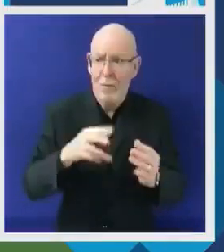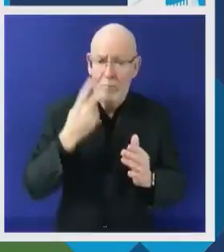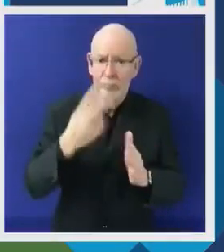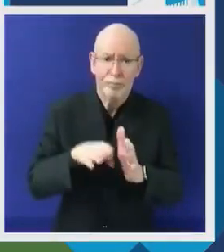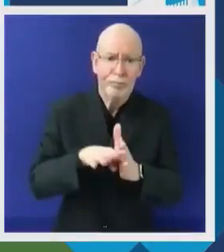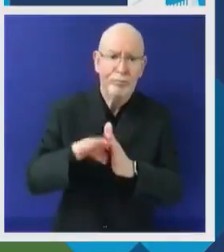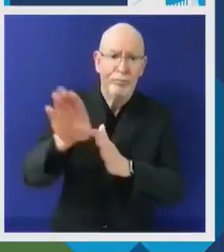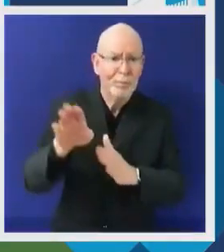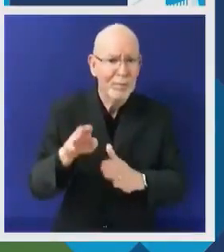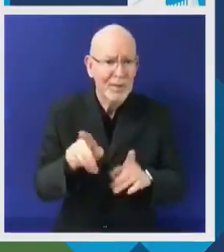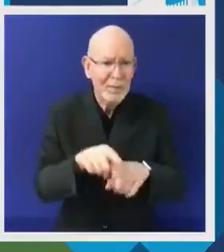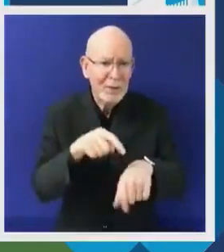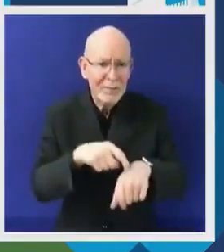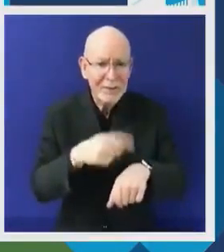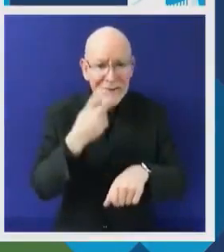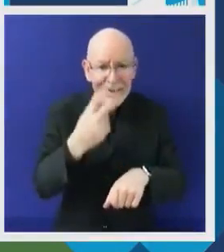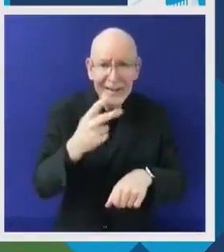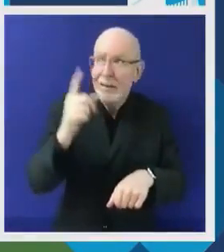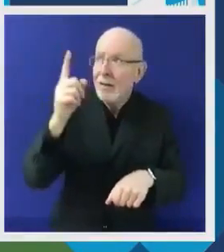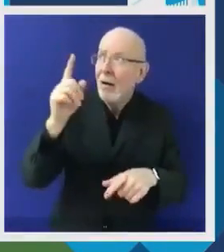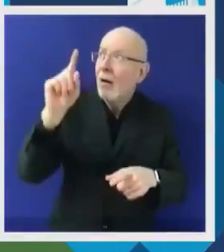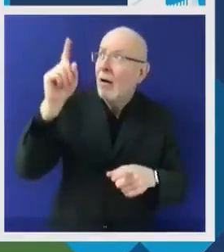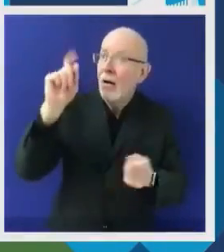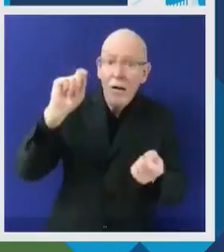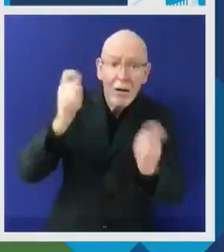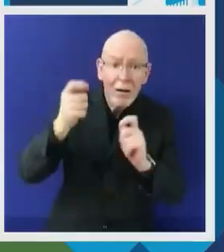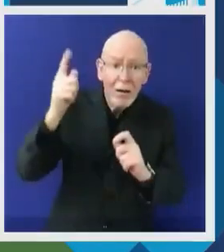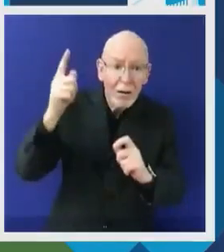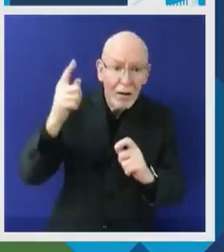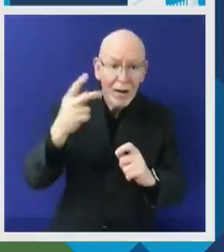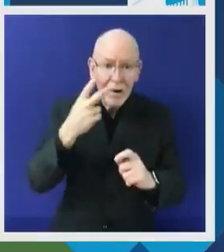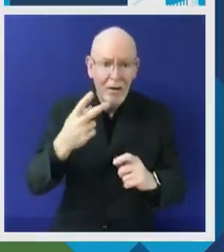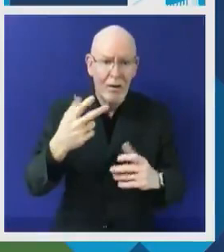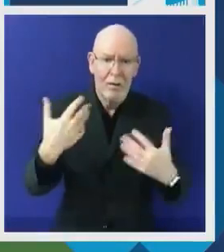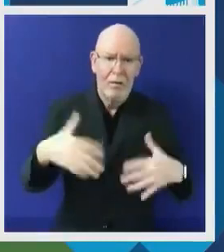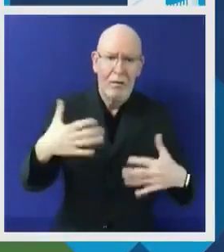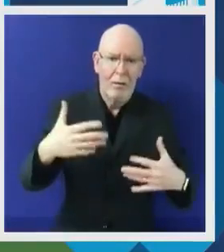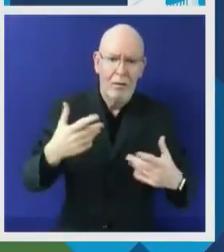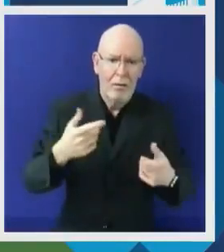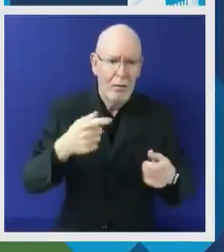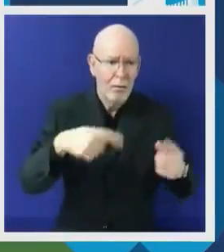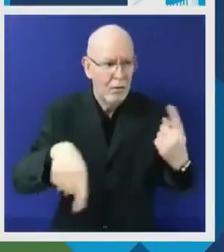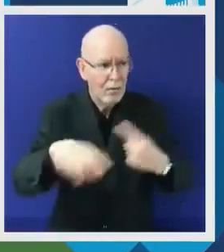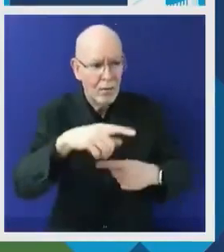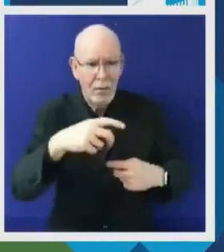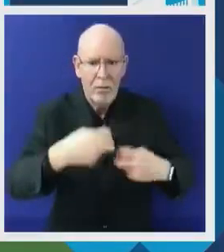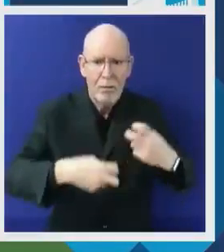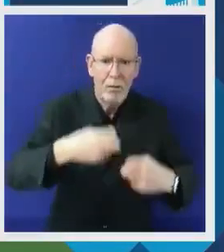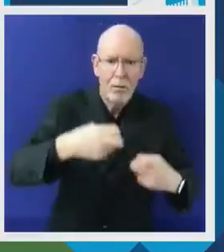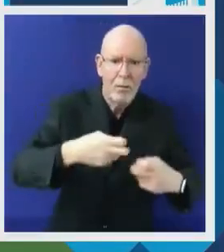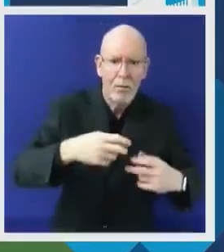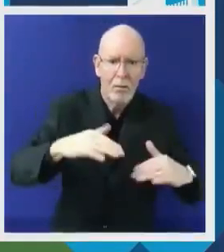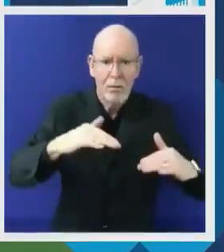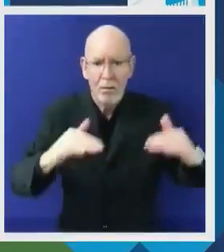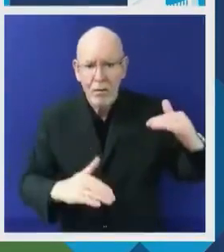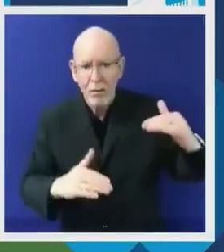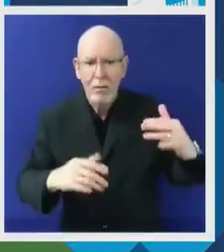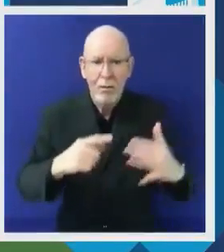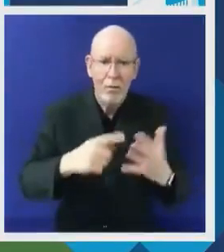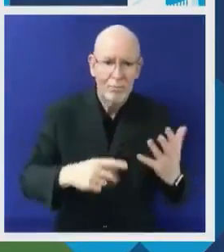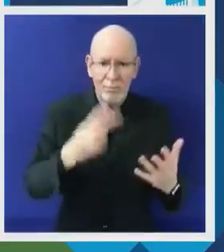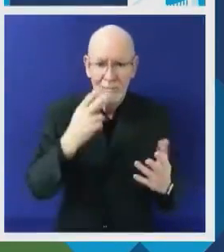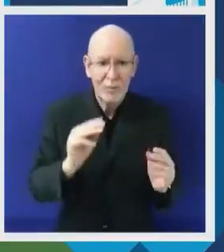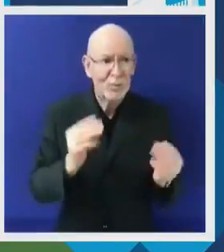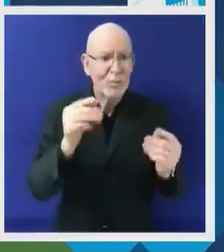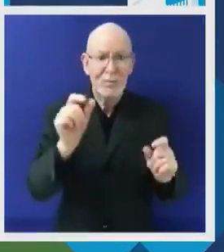On the contrary, young people have been showcasing that they are not only the most resilient but also the most resourceful during a